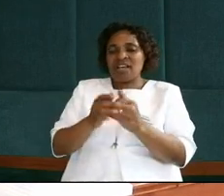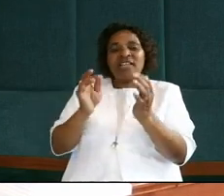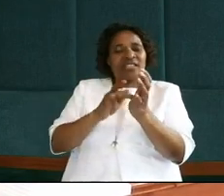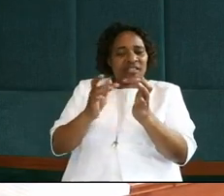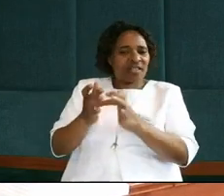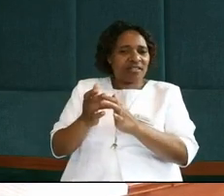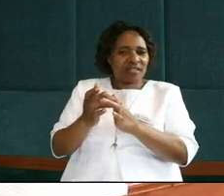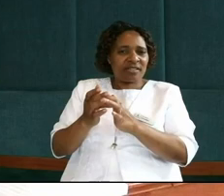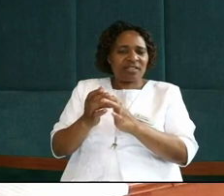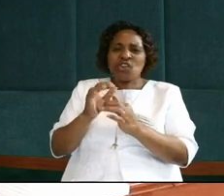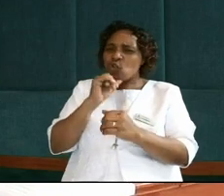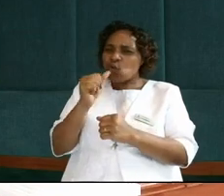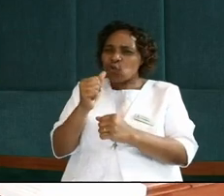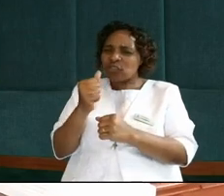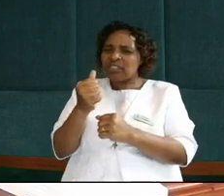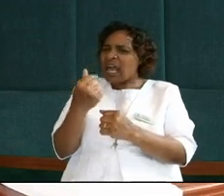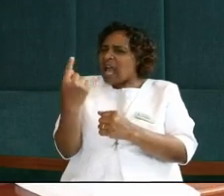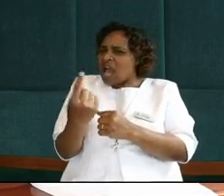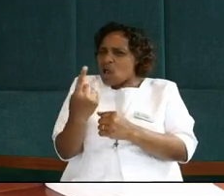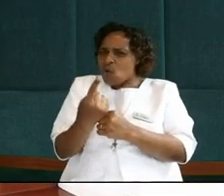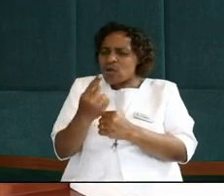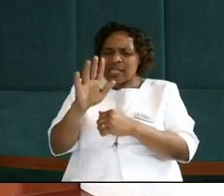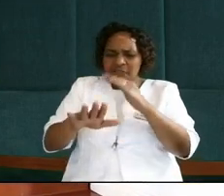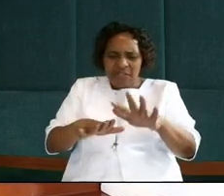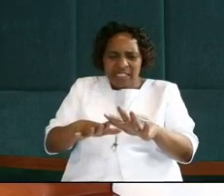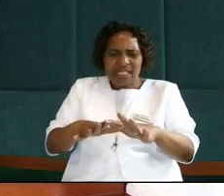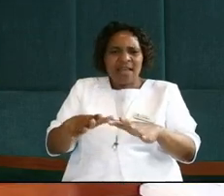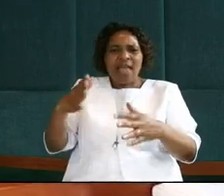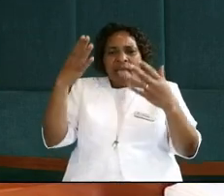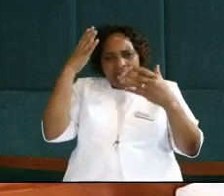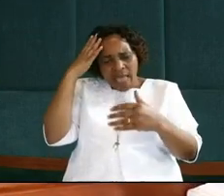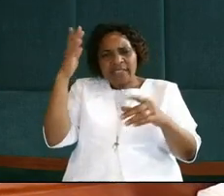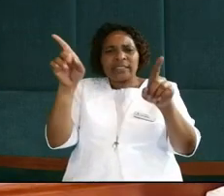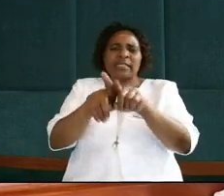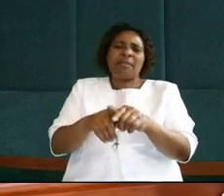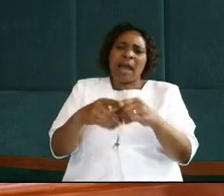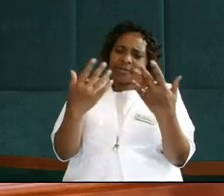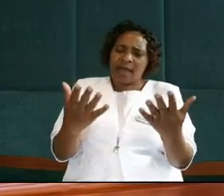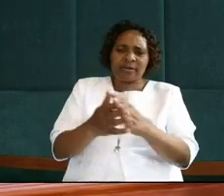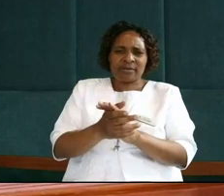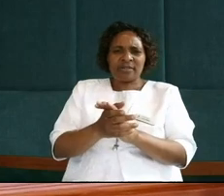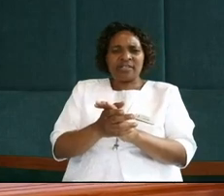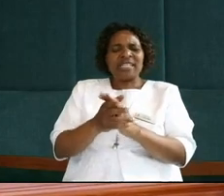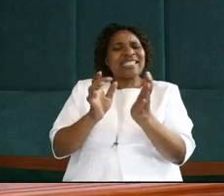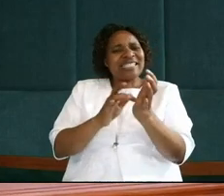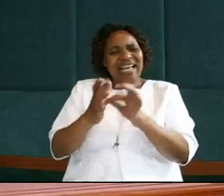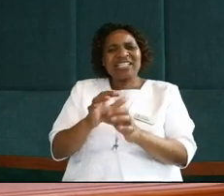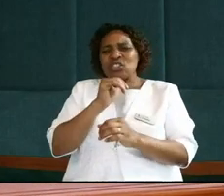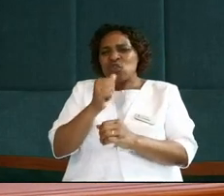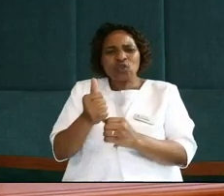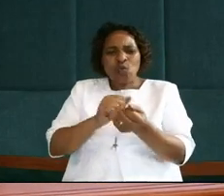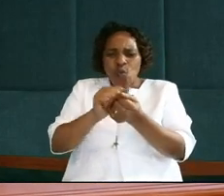Jesus, not just the feet, but also the hands, can somebody say amen? Jesus, not just the feet, but